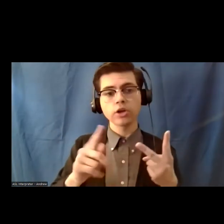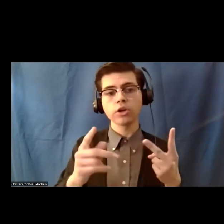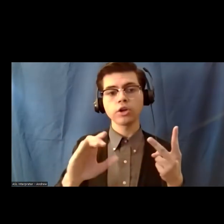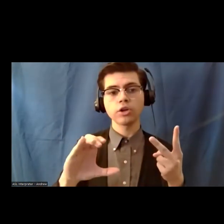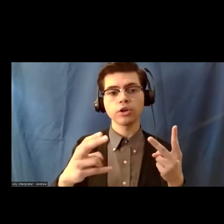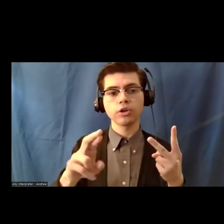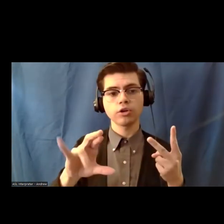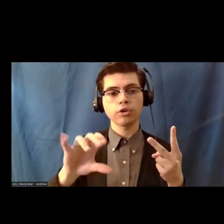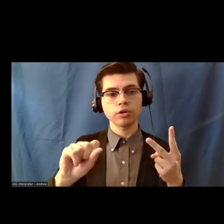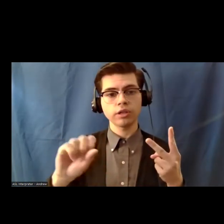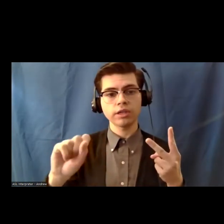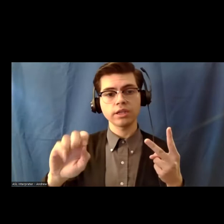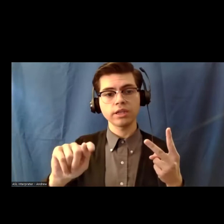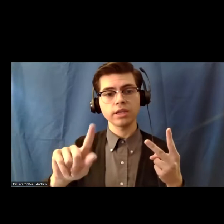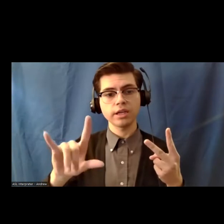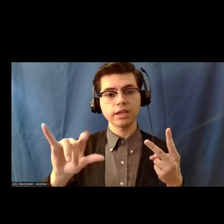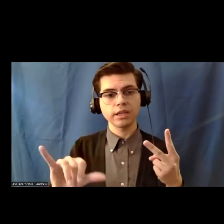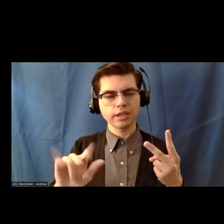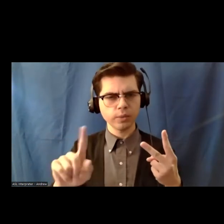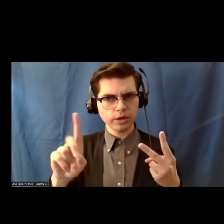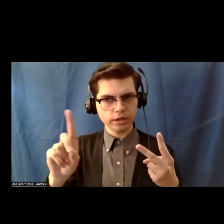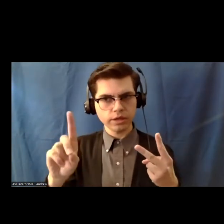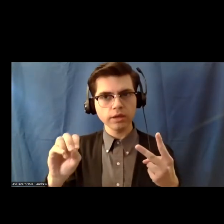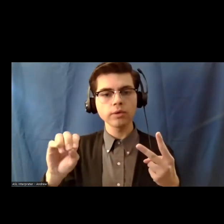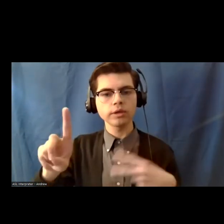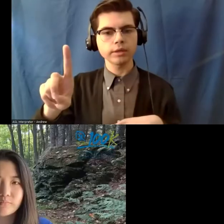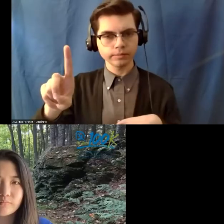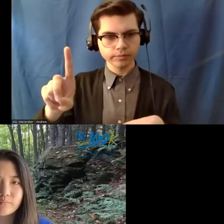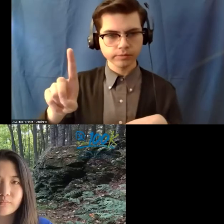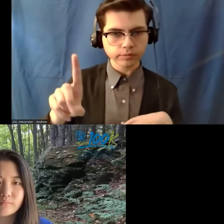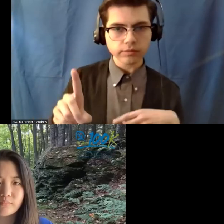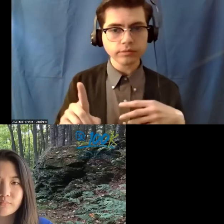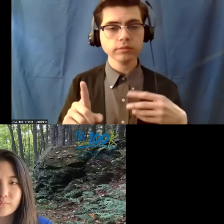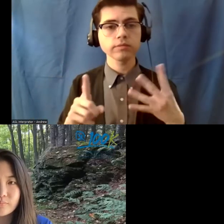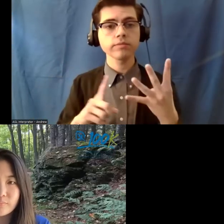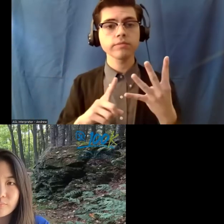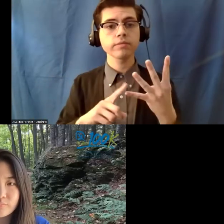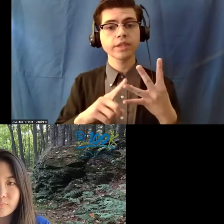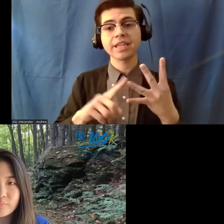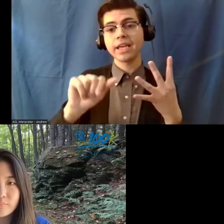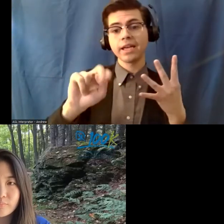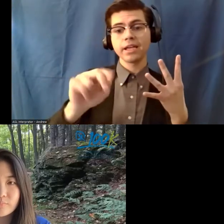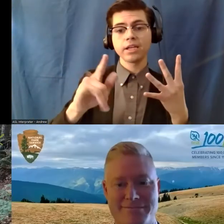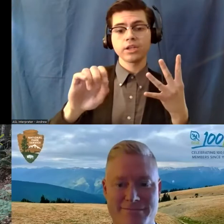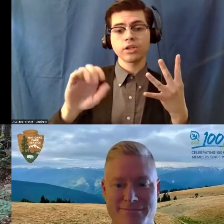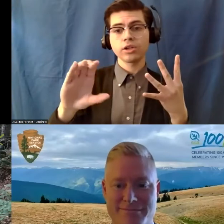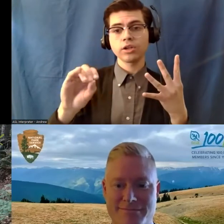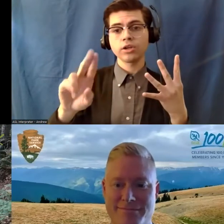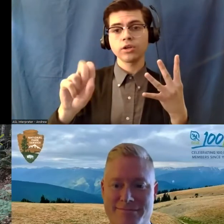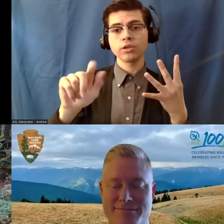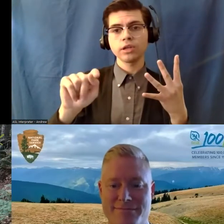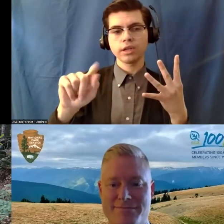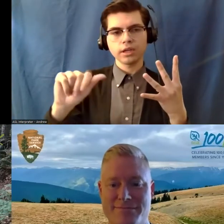International Logistics Lead at the Department of Defense. We have Angie Quisada, a former Student Conservation